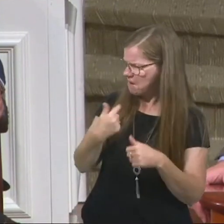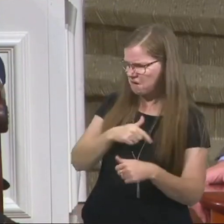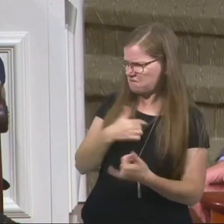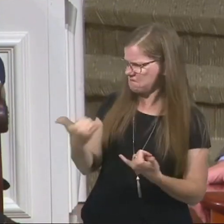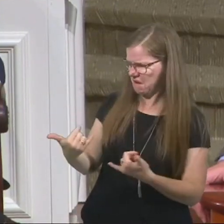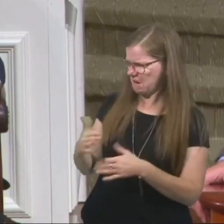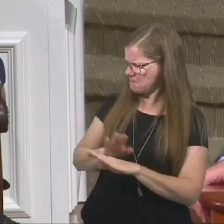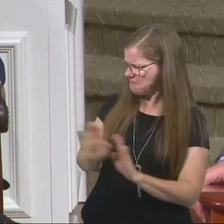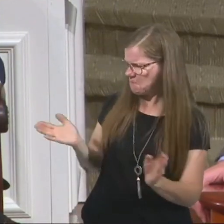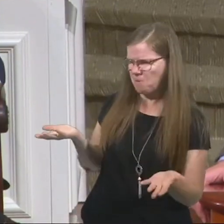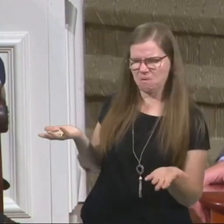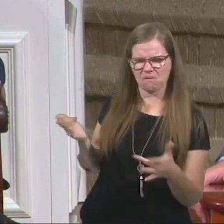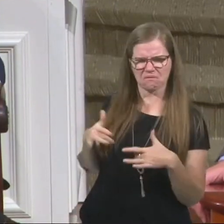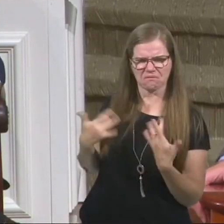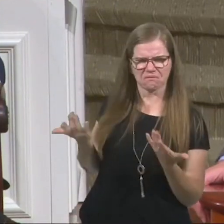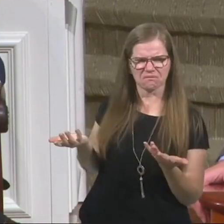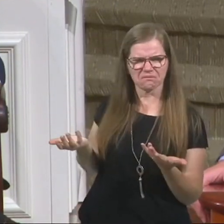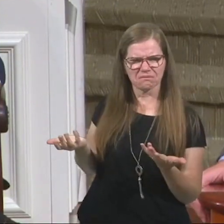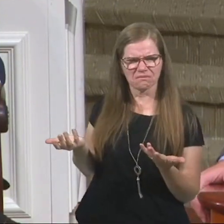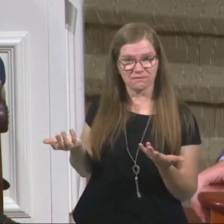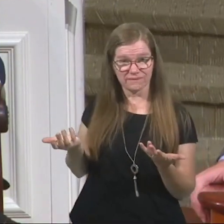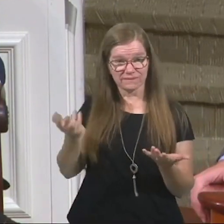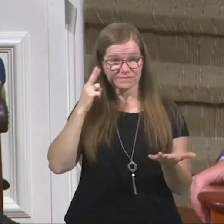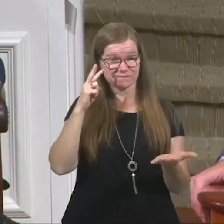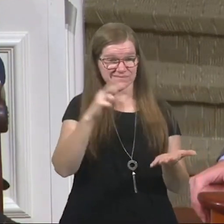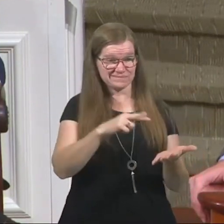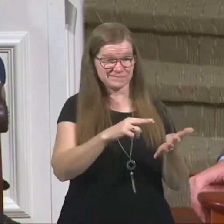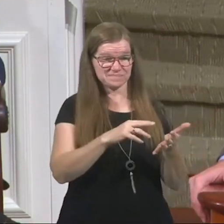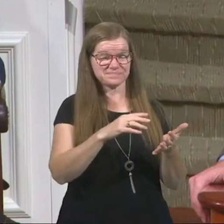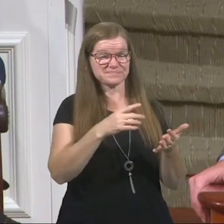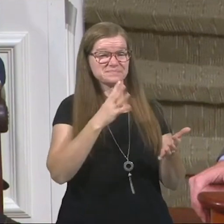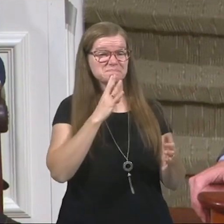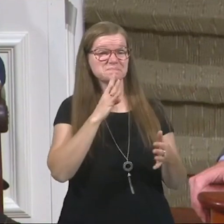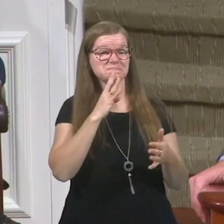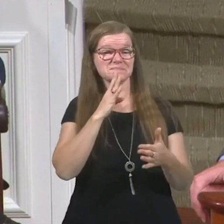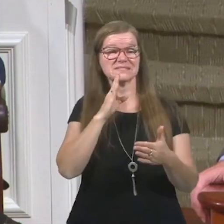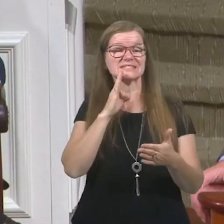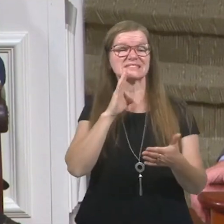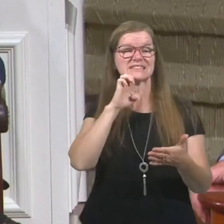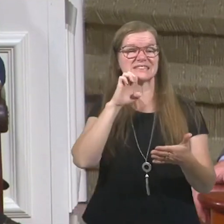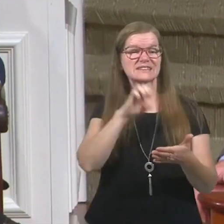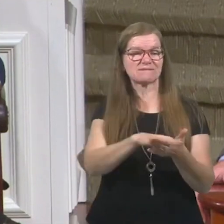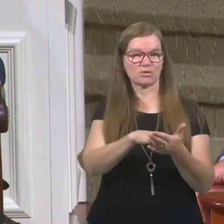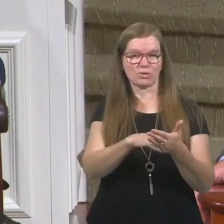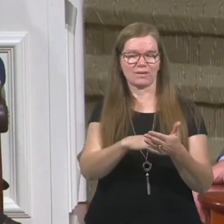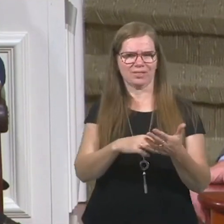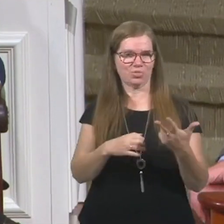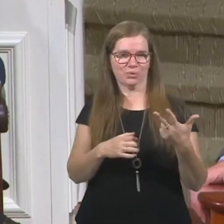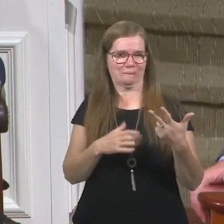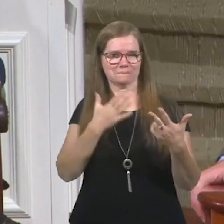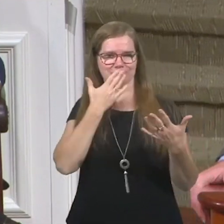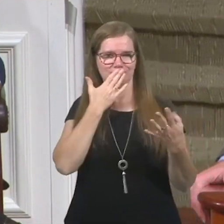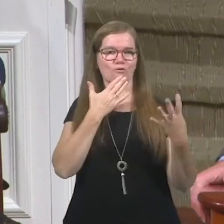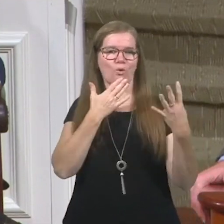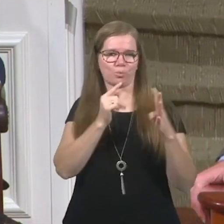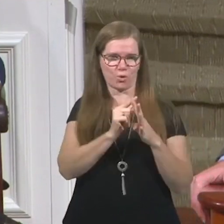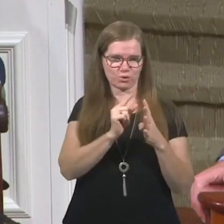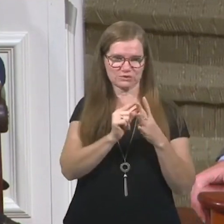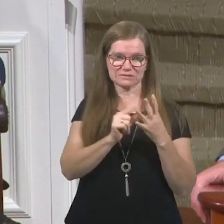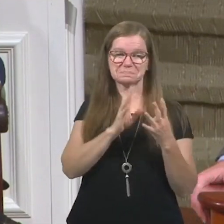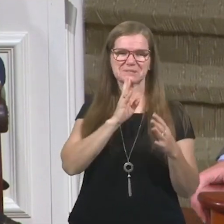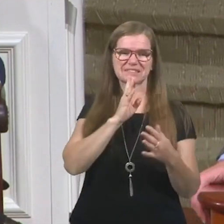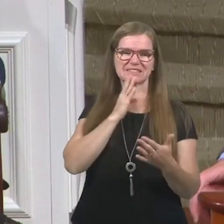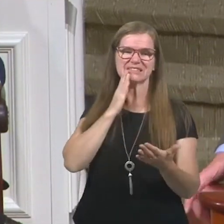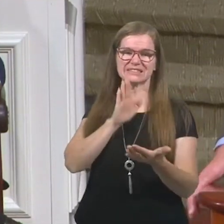what, as a result of that, what's the last three words there? Speaking what? There's four words, I'm sorry. Speaking evil of you.